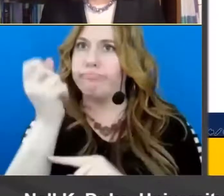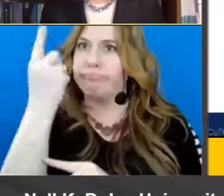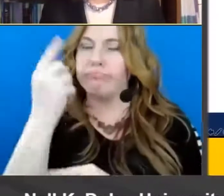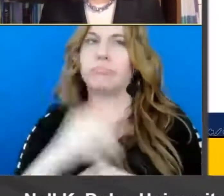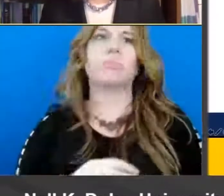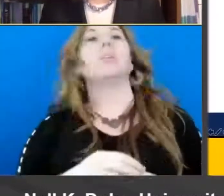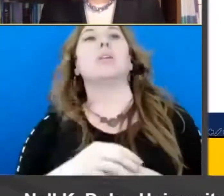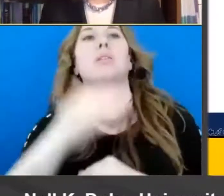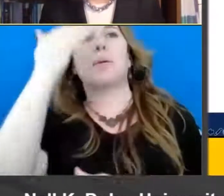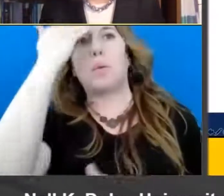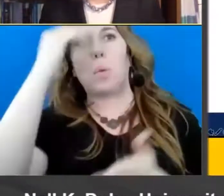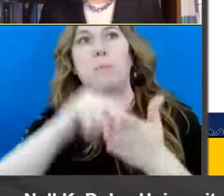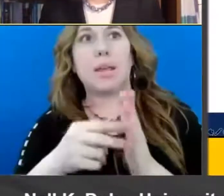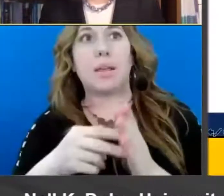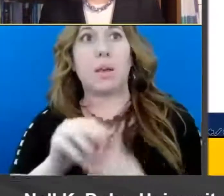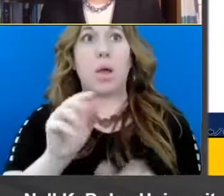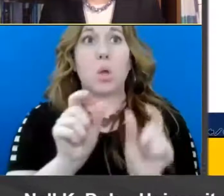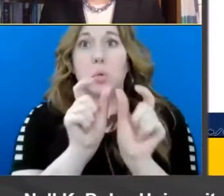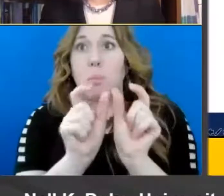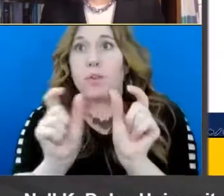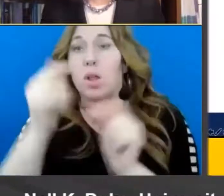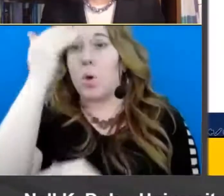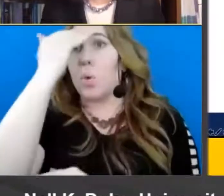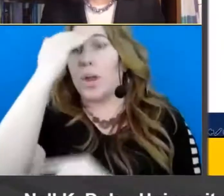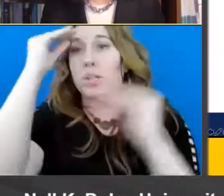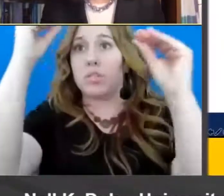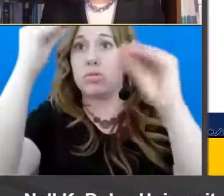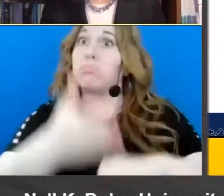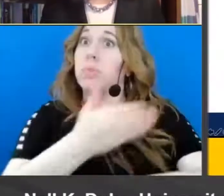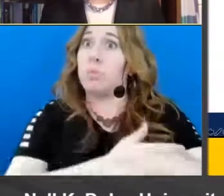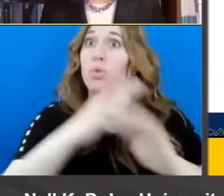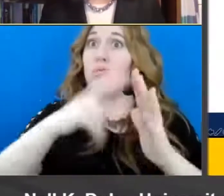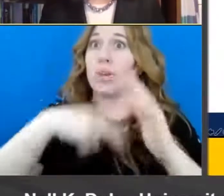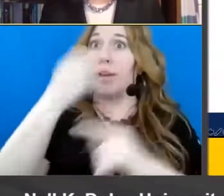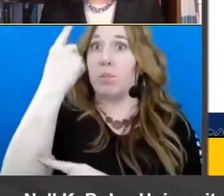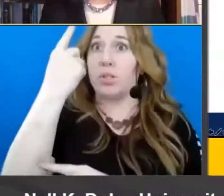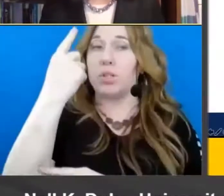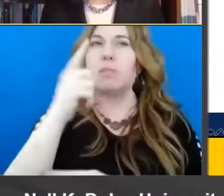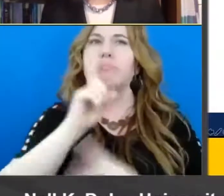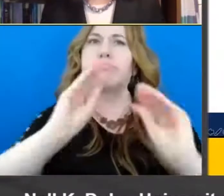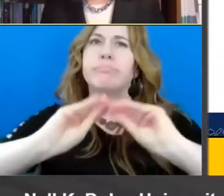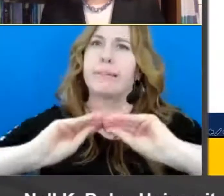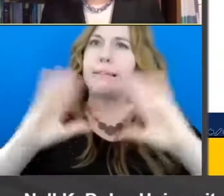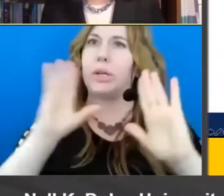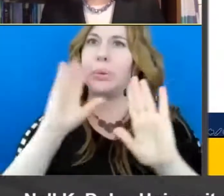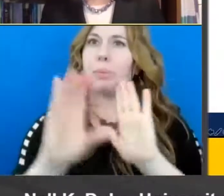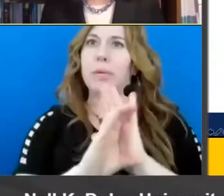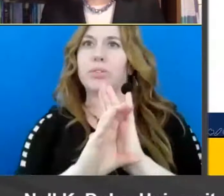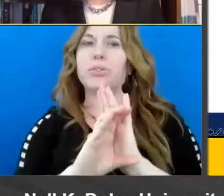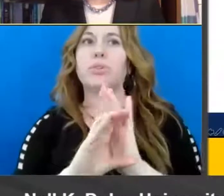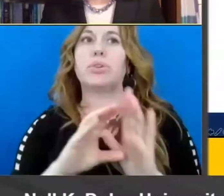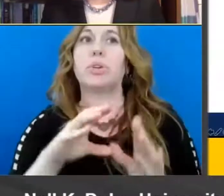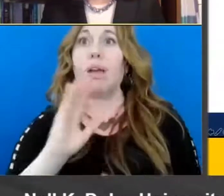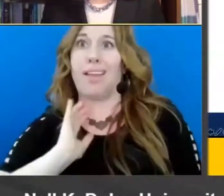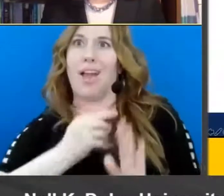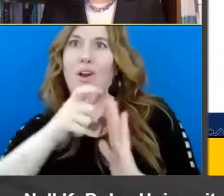has been um shown oops sorry to improve reading comprehension and there's a really clear illustration of that within our